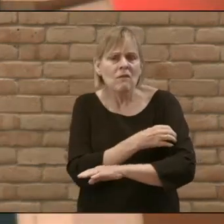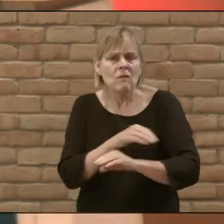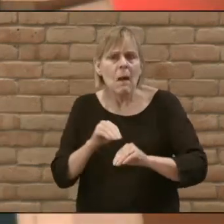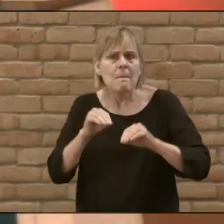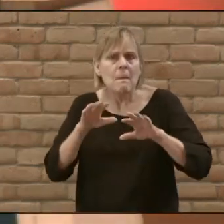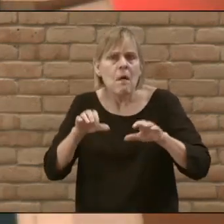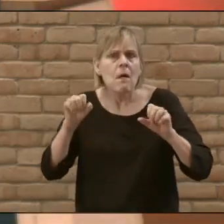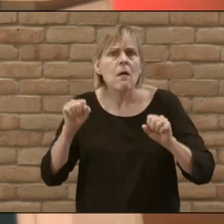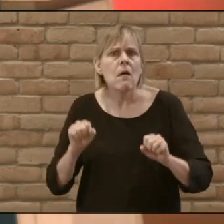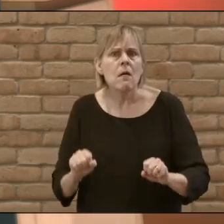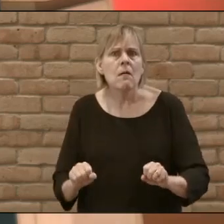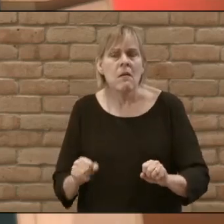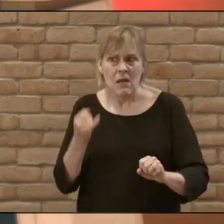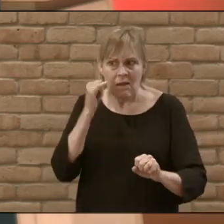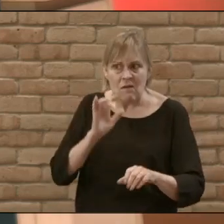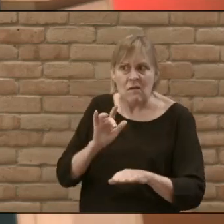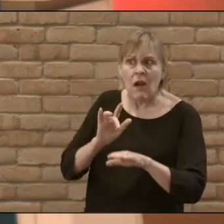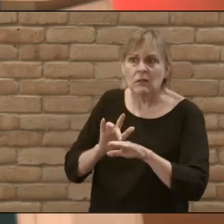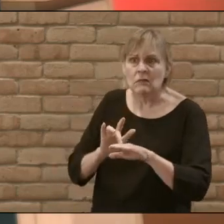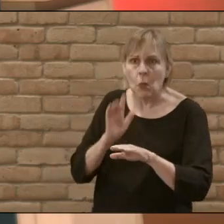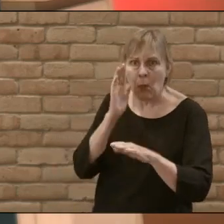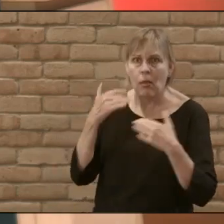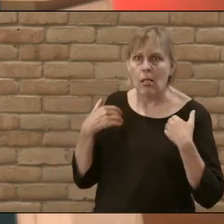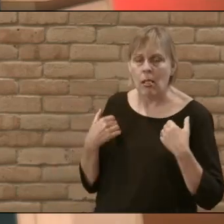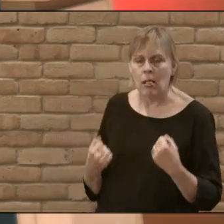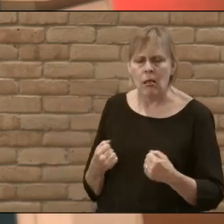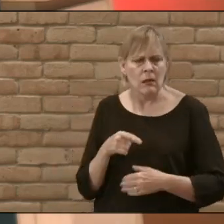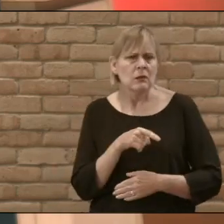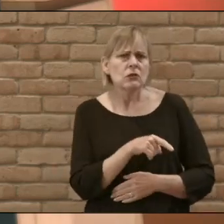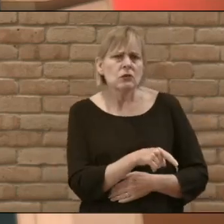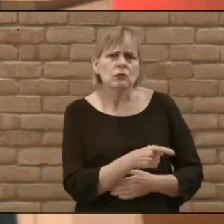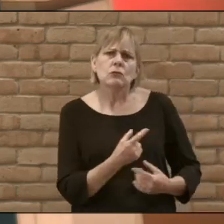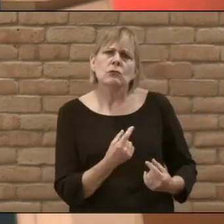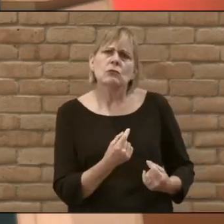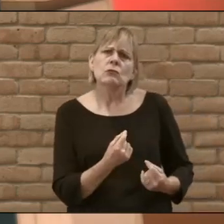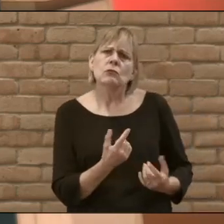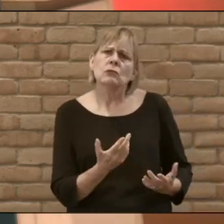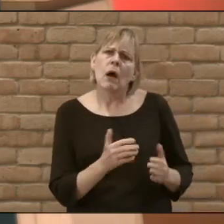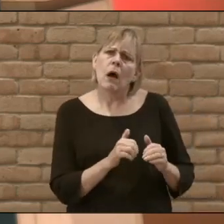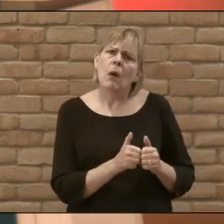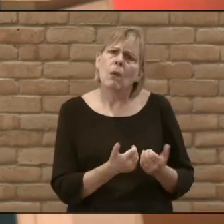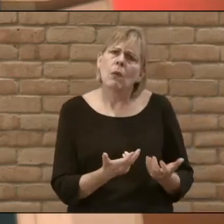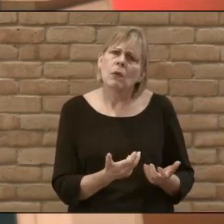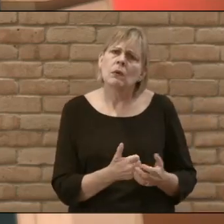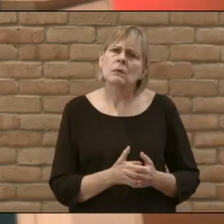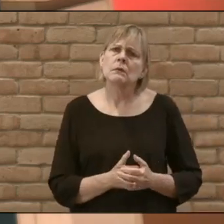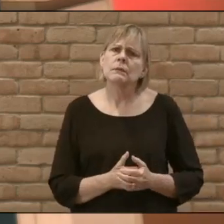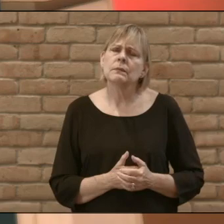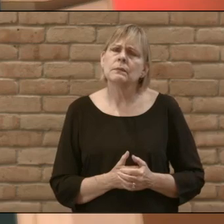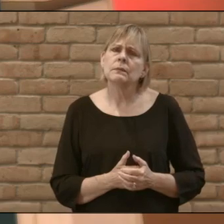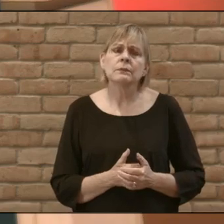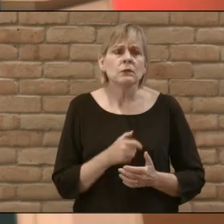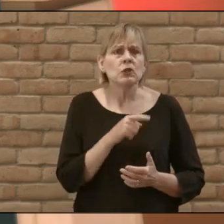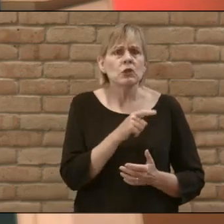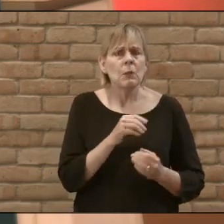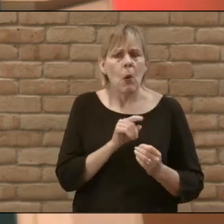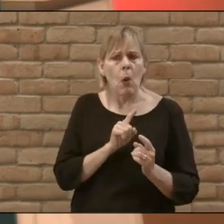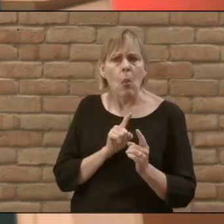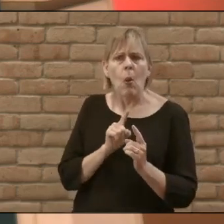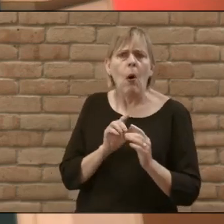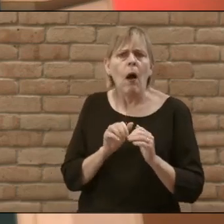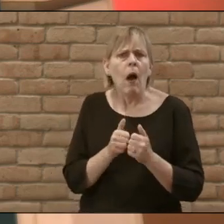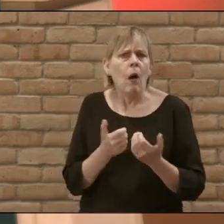touch his robe, I'll be healed. But how was she to do that? How was she to get close enough